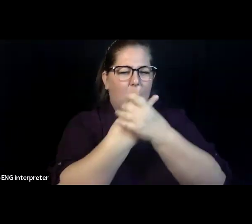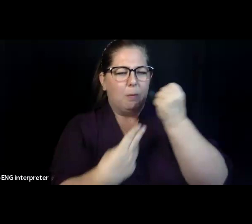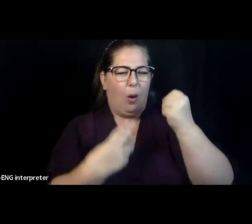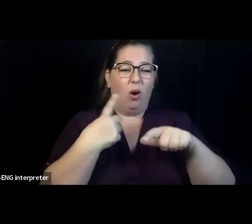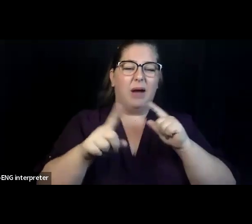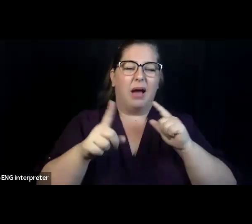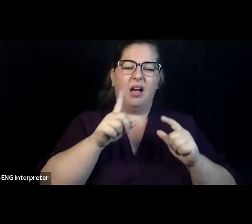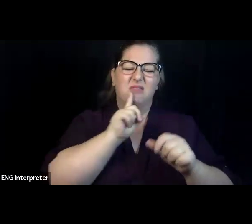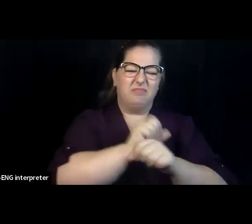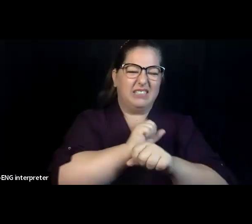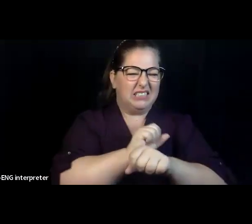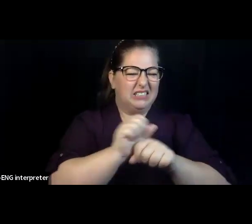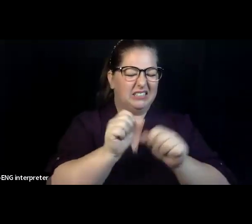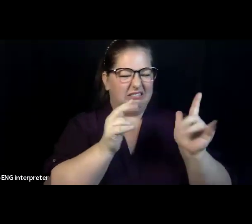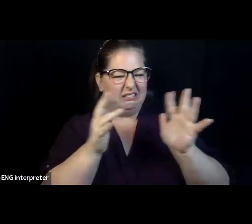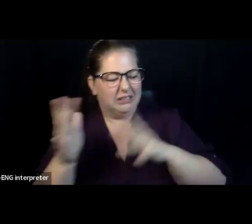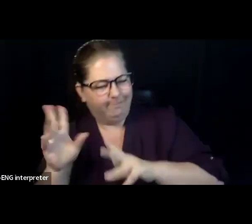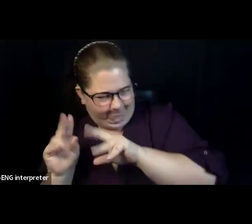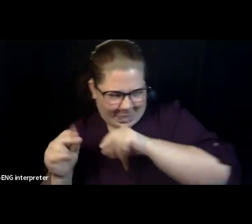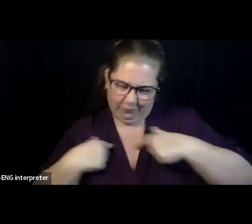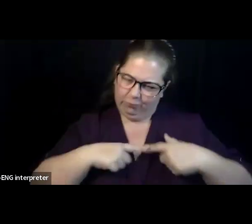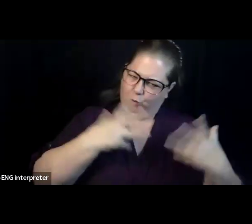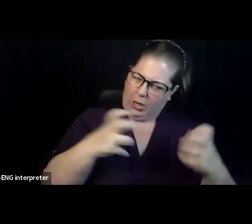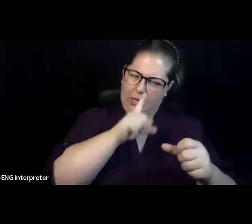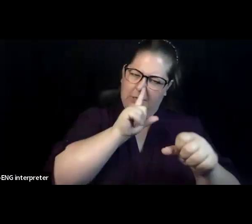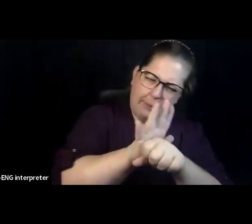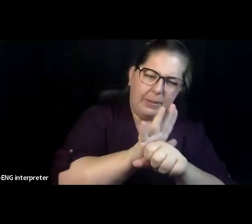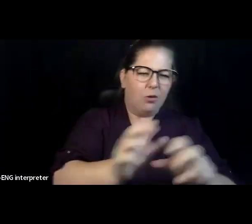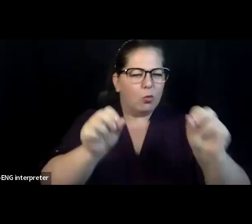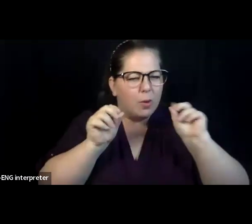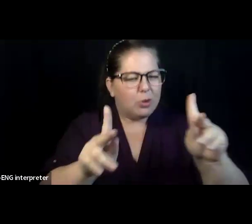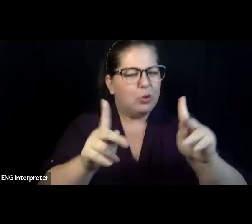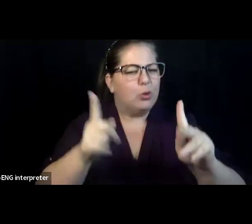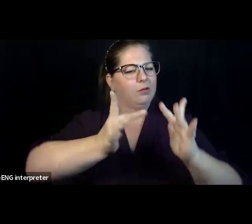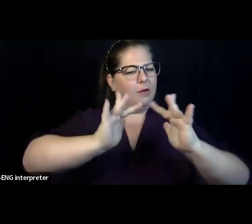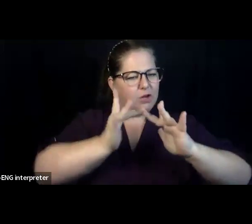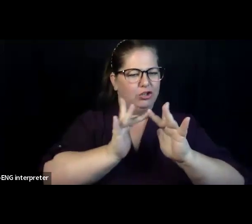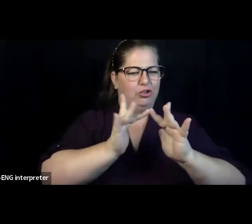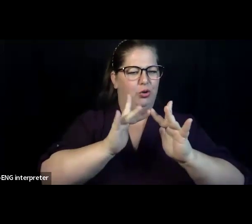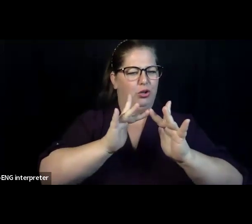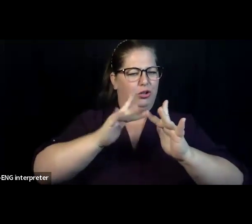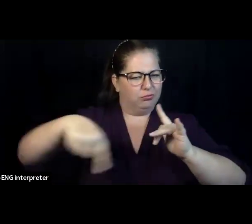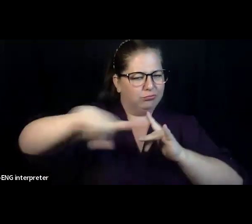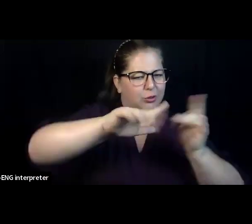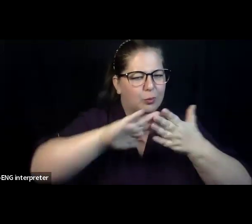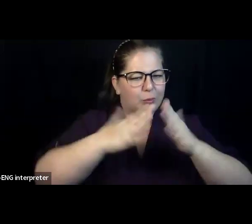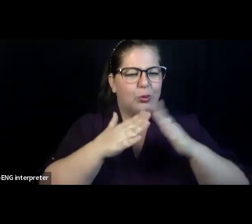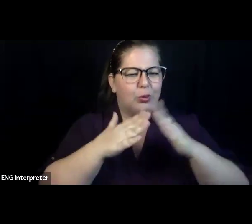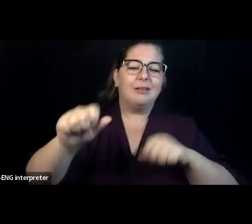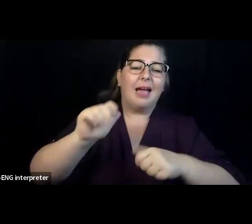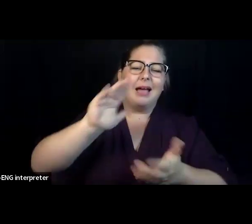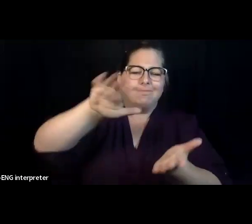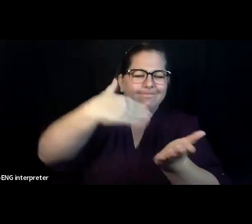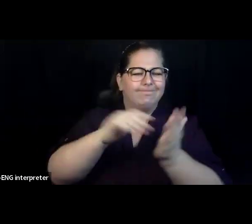the in-person space. Um, so we'll be kicking off Disability Pride Month this July with a few different programs. Um,